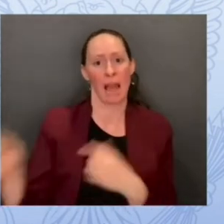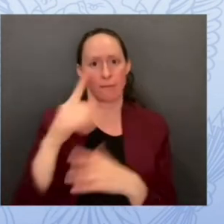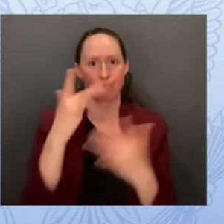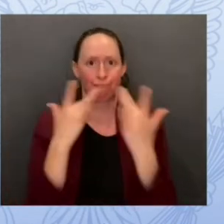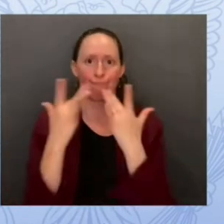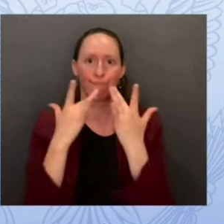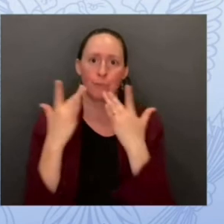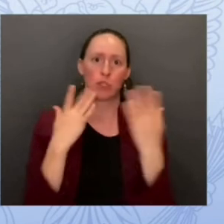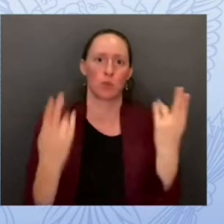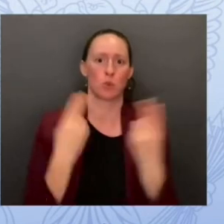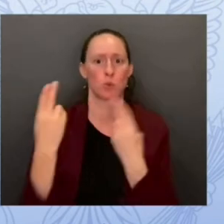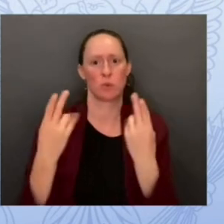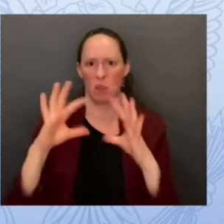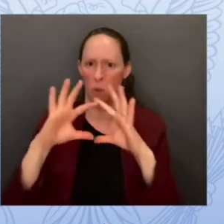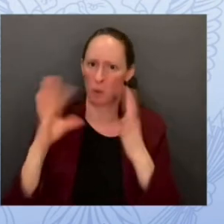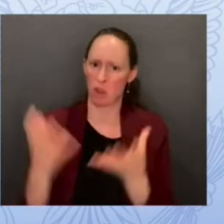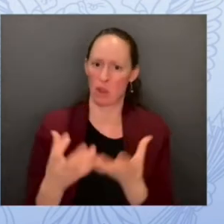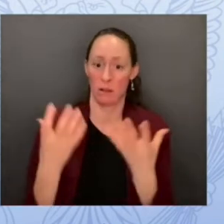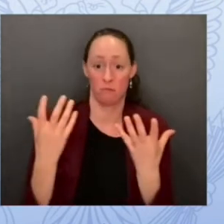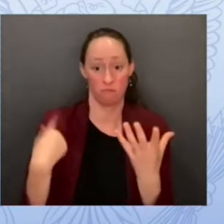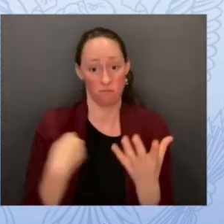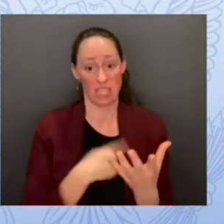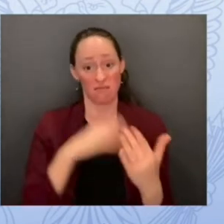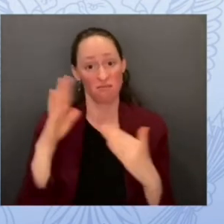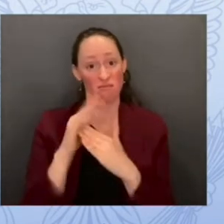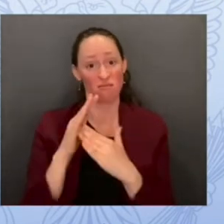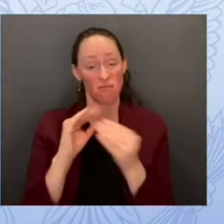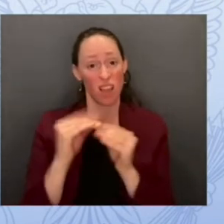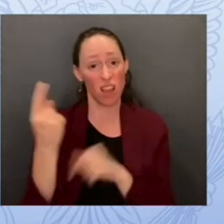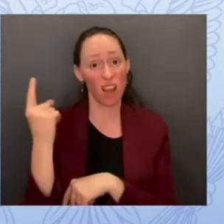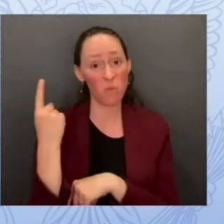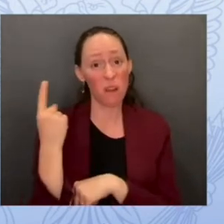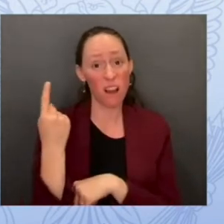u.s and around the world with over 50 million users